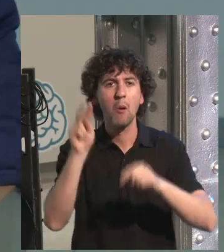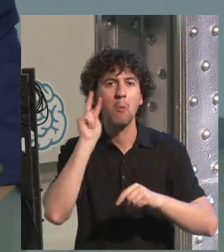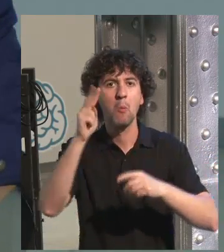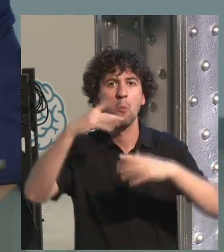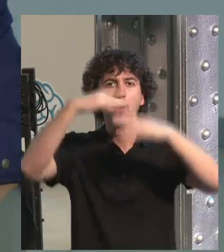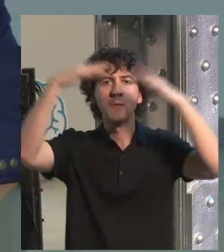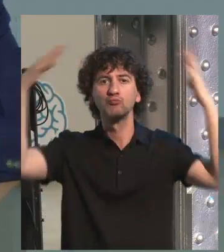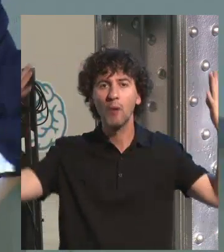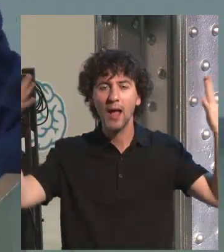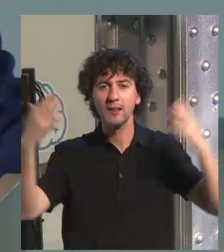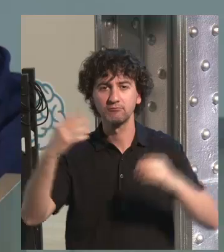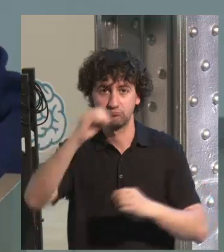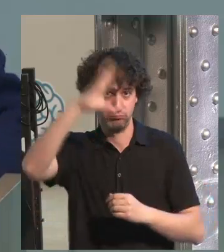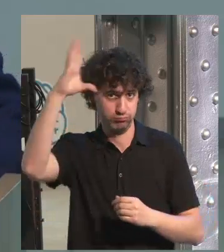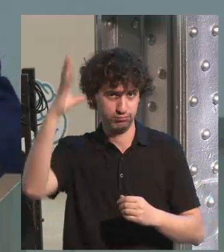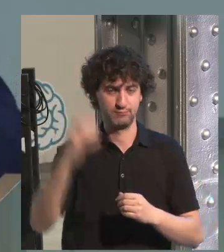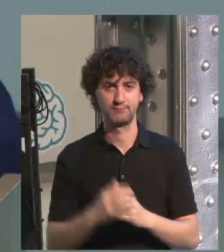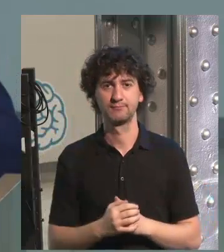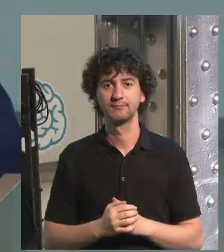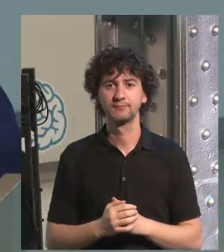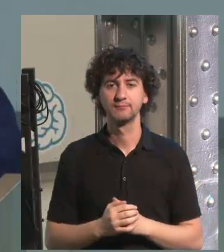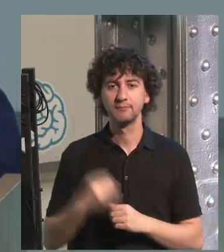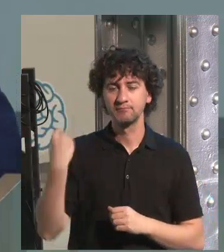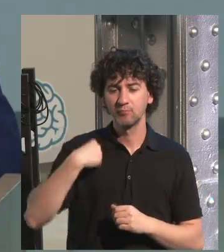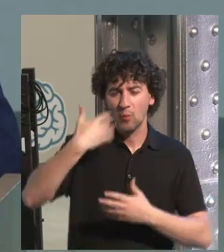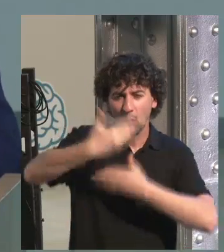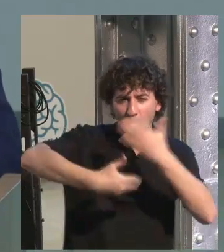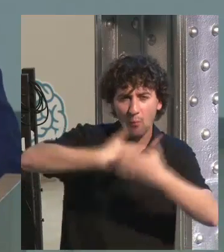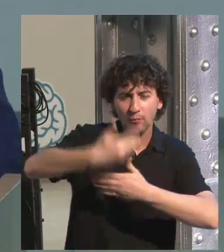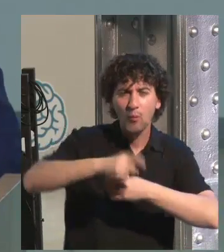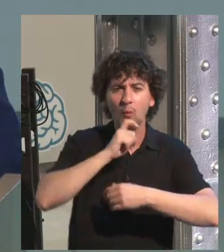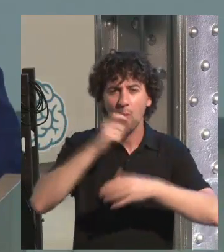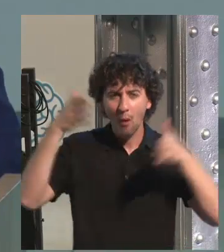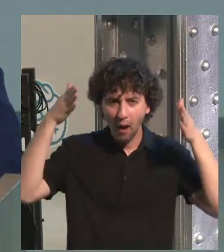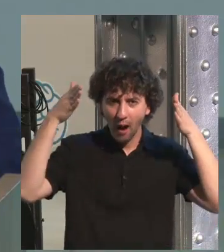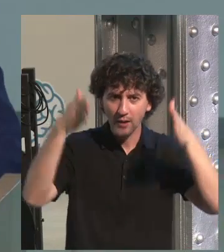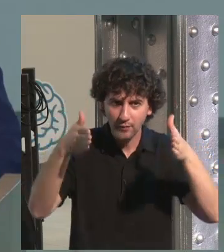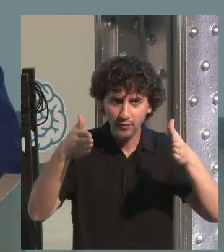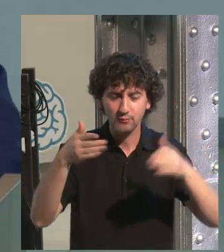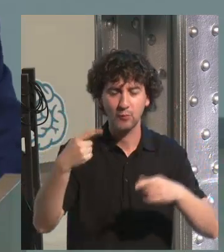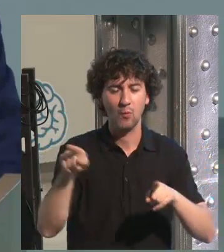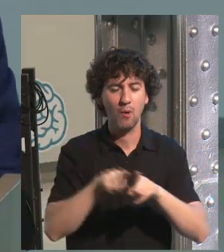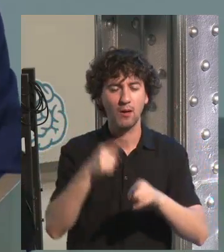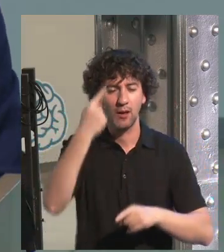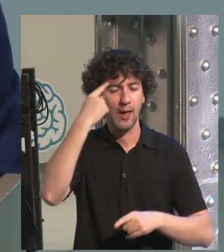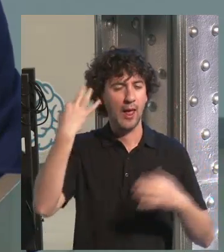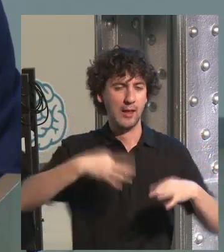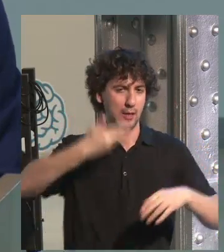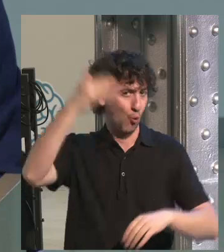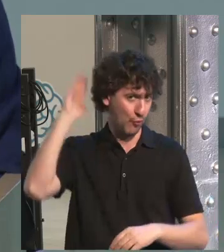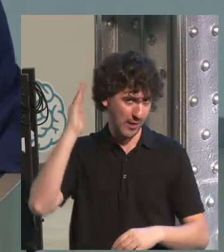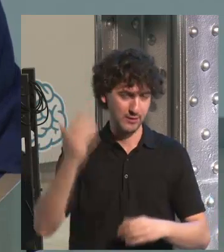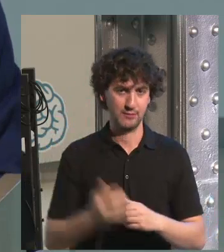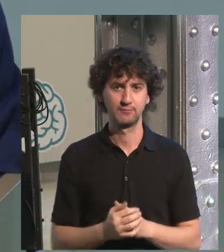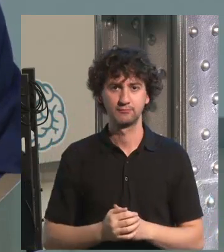real thing is how to implement a virtual path for us with an